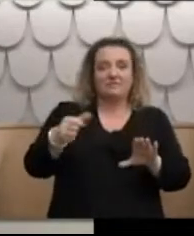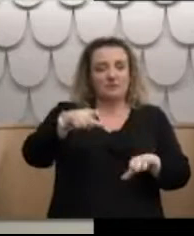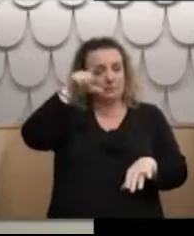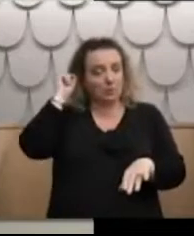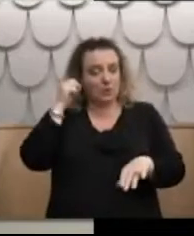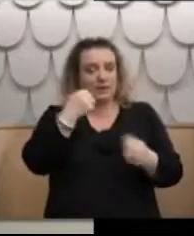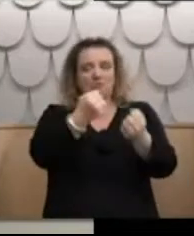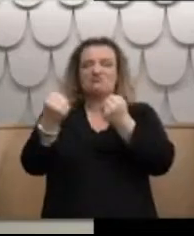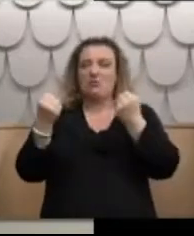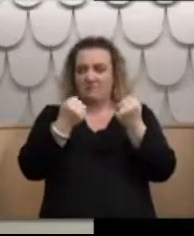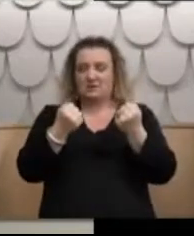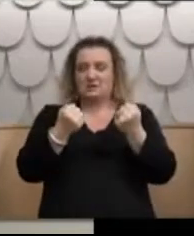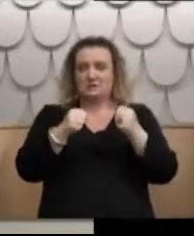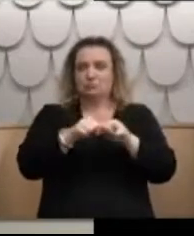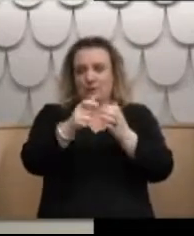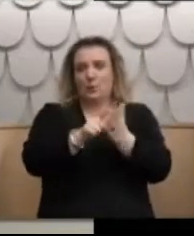offences.